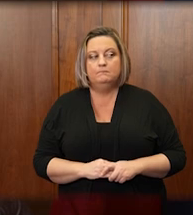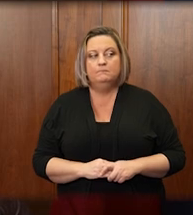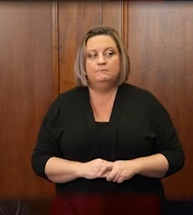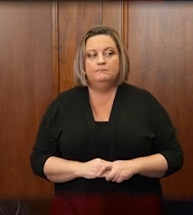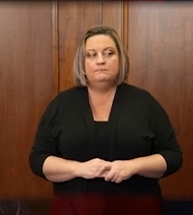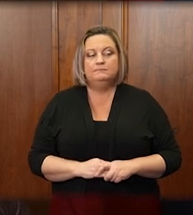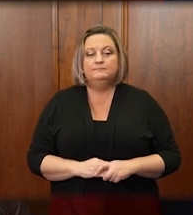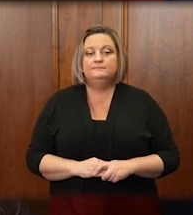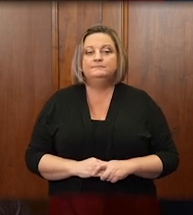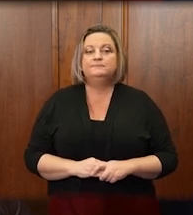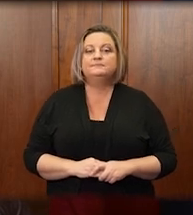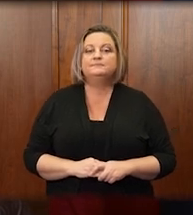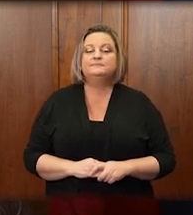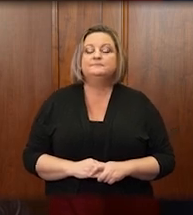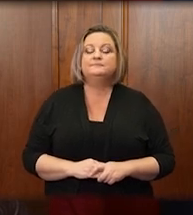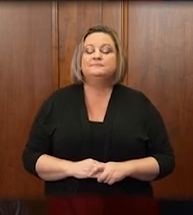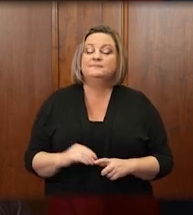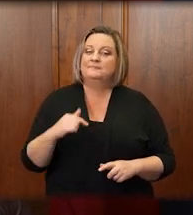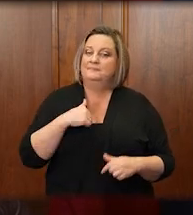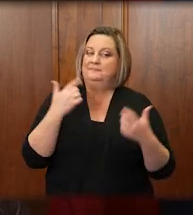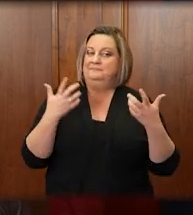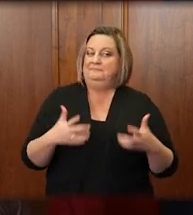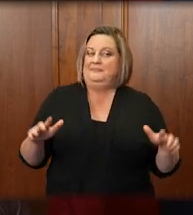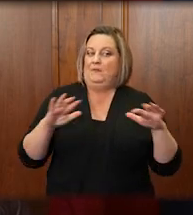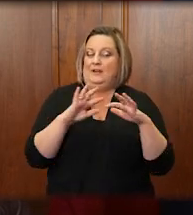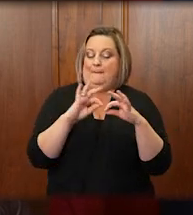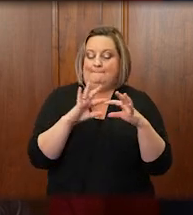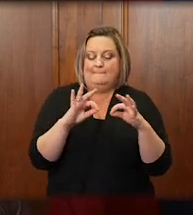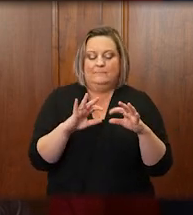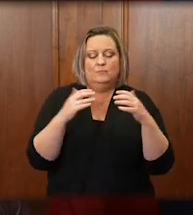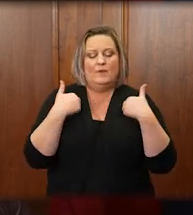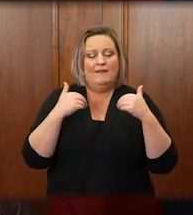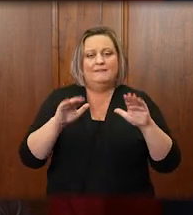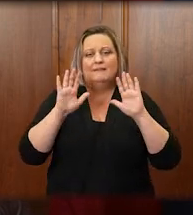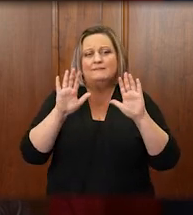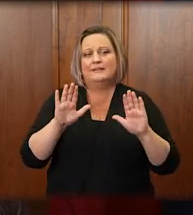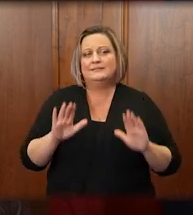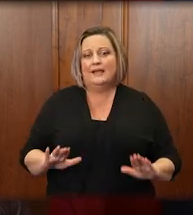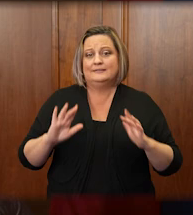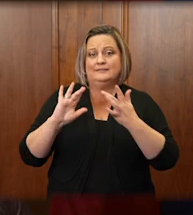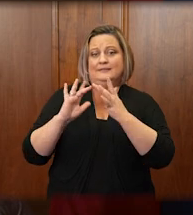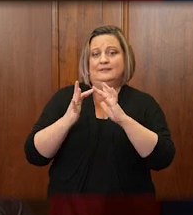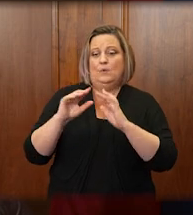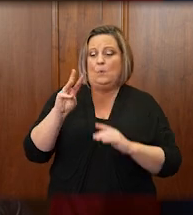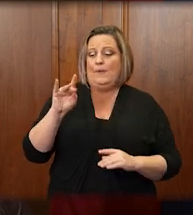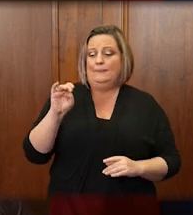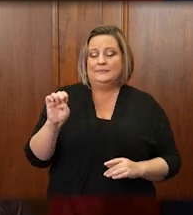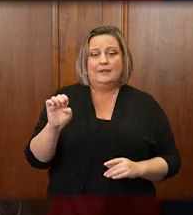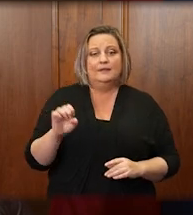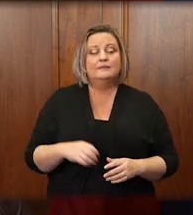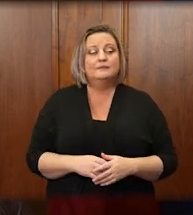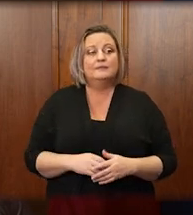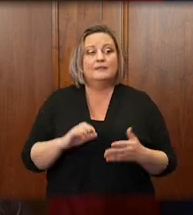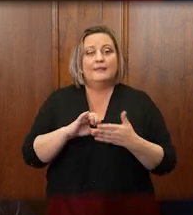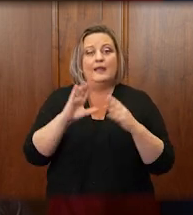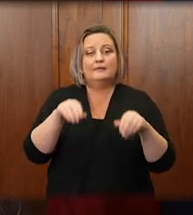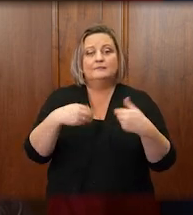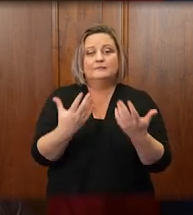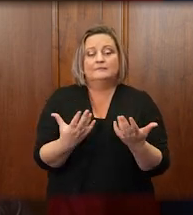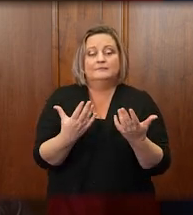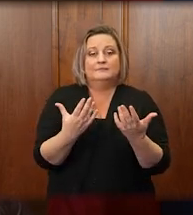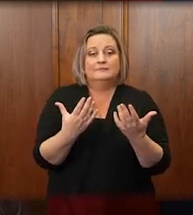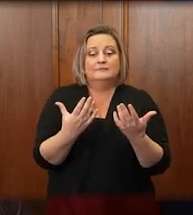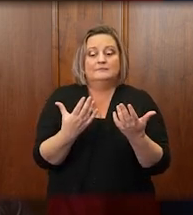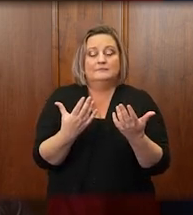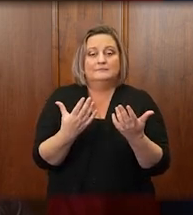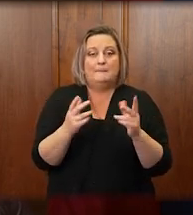And as I already mentioned, we have an excellent judicial branch website that is intended to let the public know what is going on in our